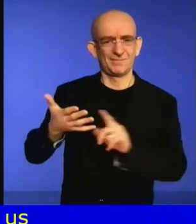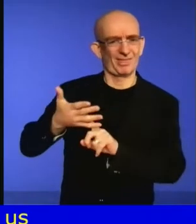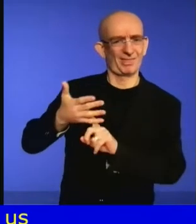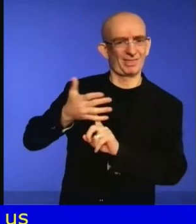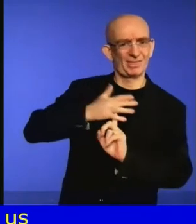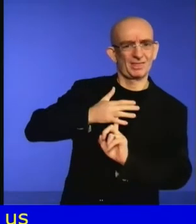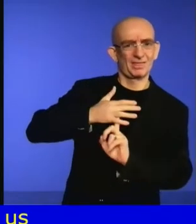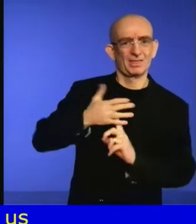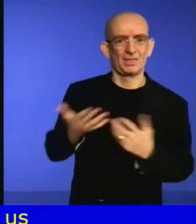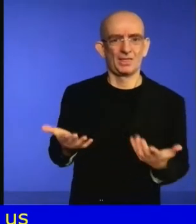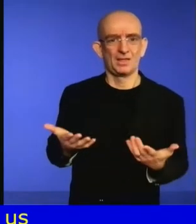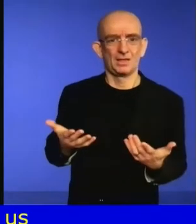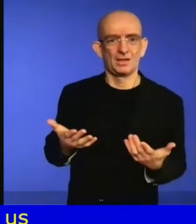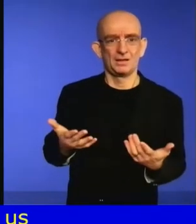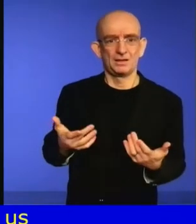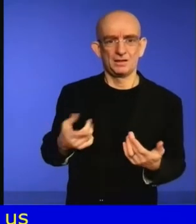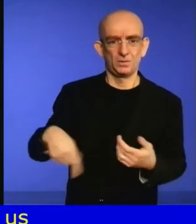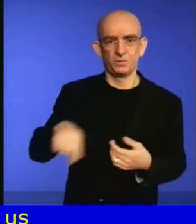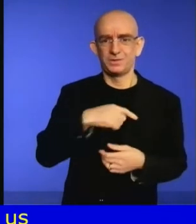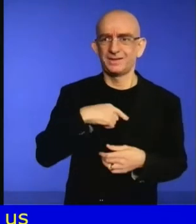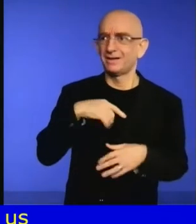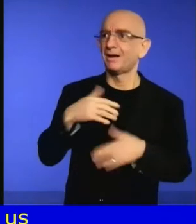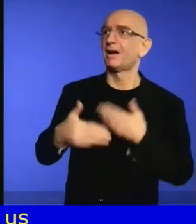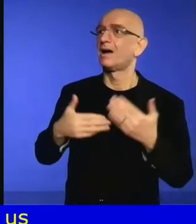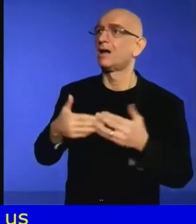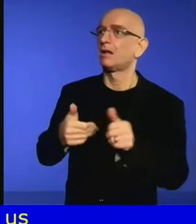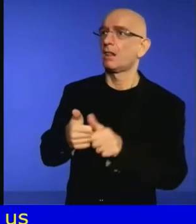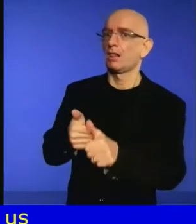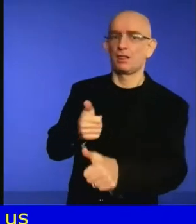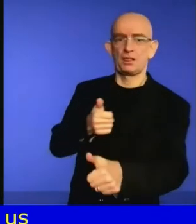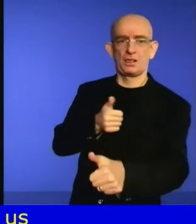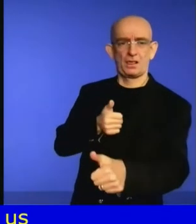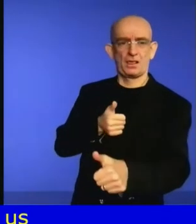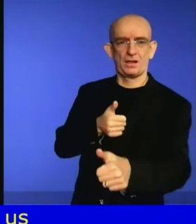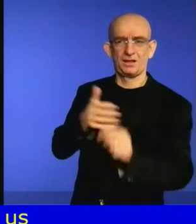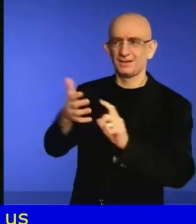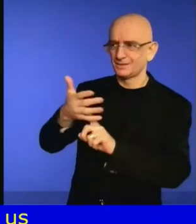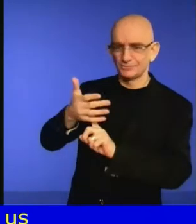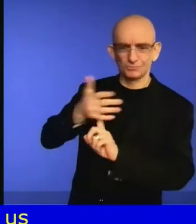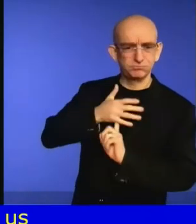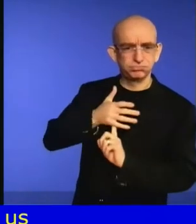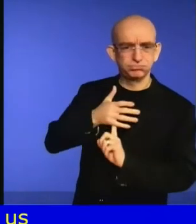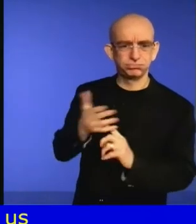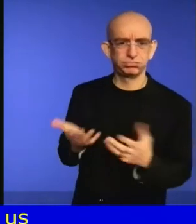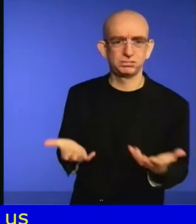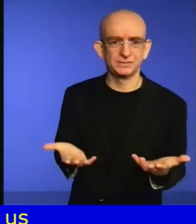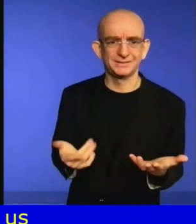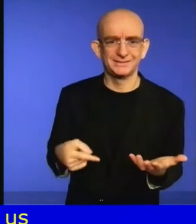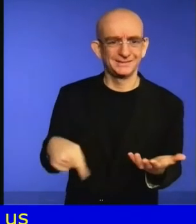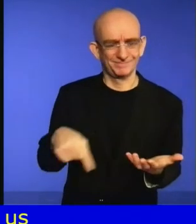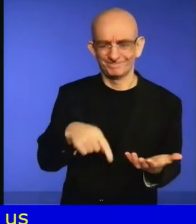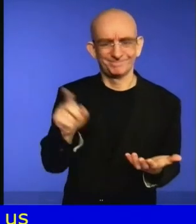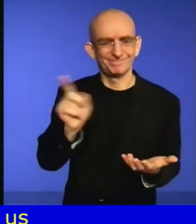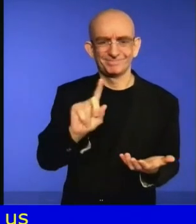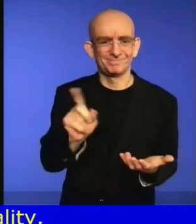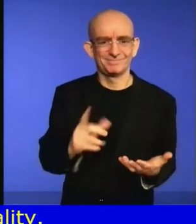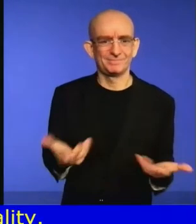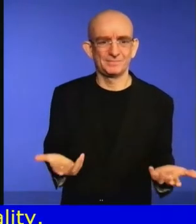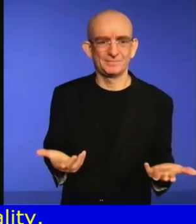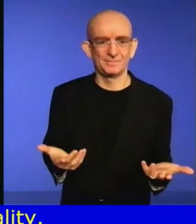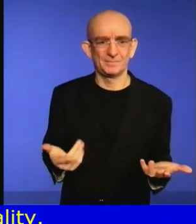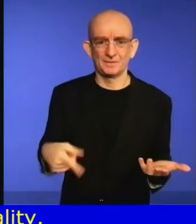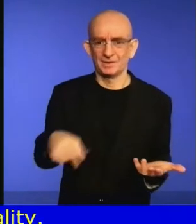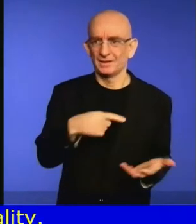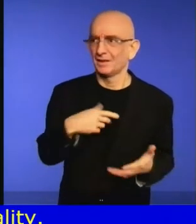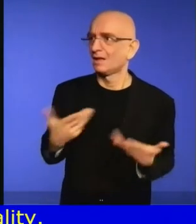role respond? How will the role respond? If we don't build back better, we will build